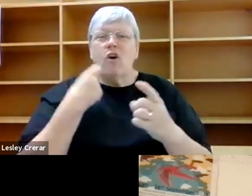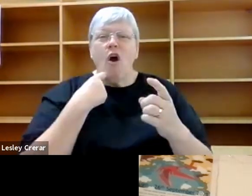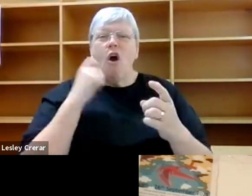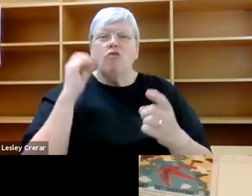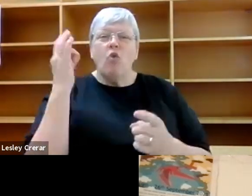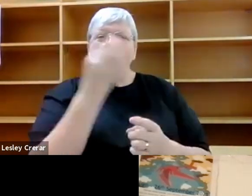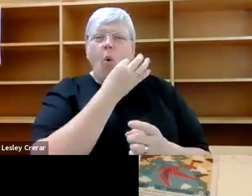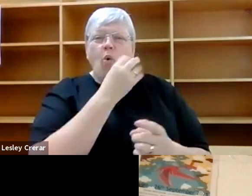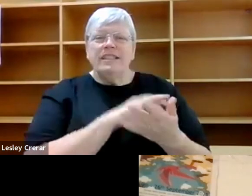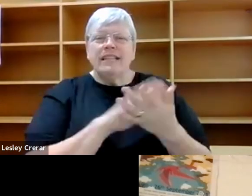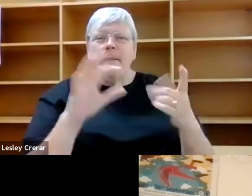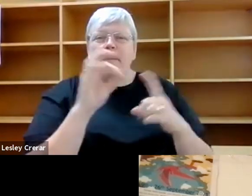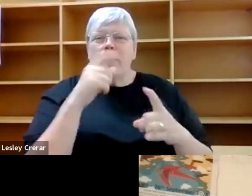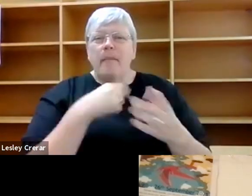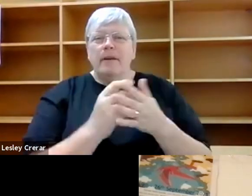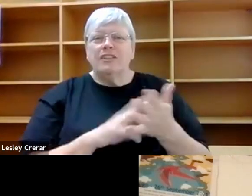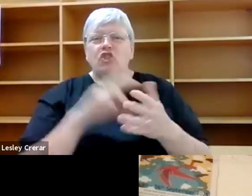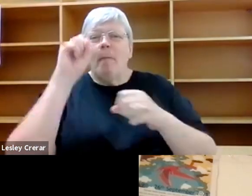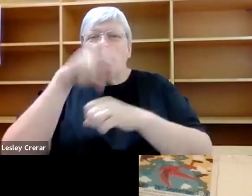of jumping over fences.